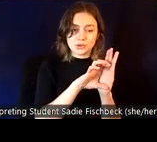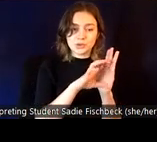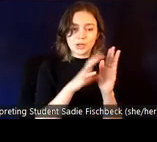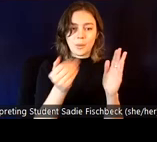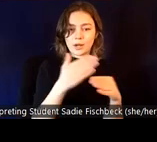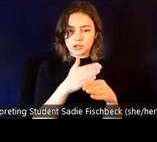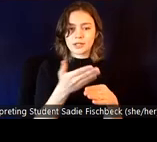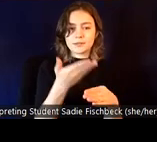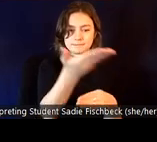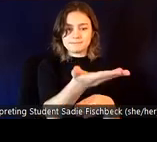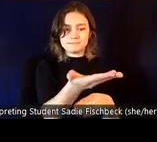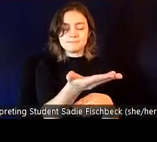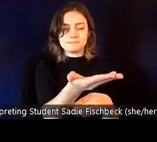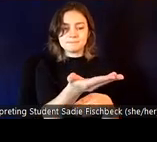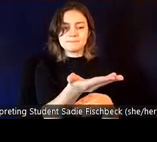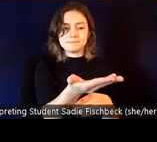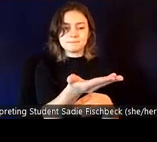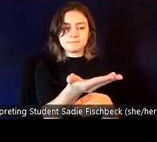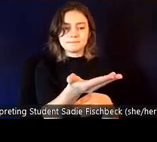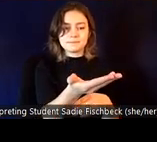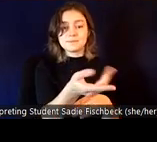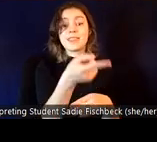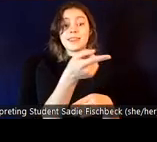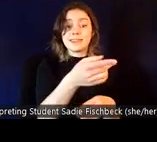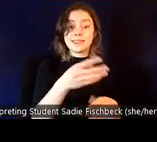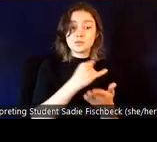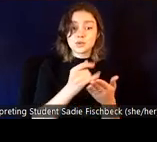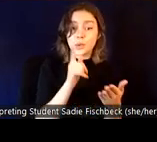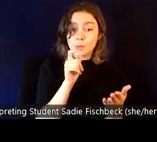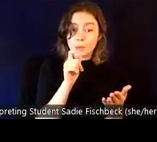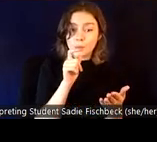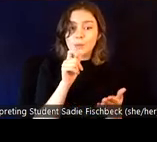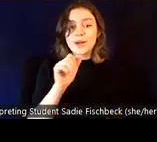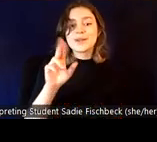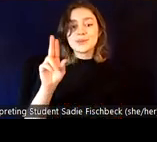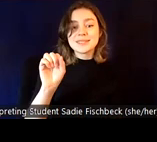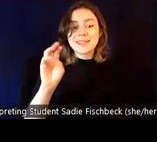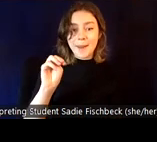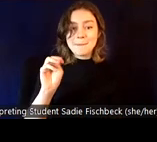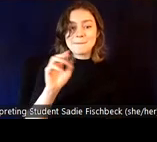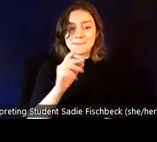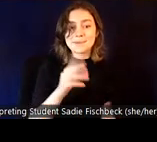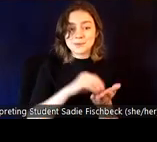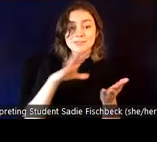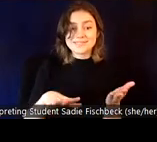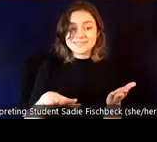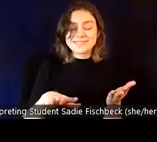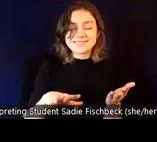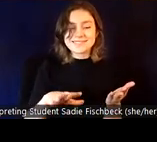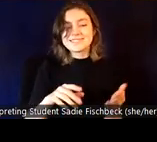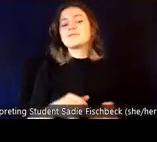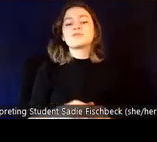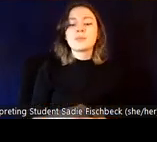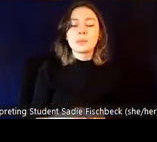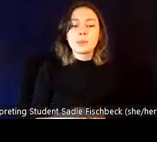the main transgender network created by a USM alum, Aiden Threadgood. Um, this again, much like the gender unicorn